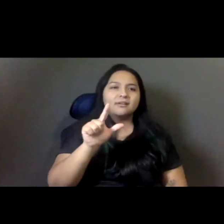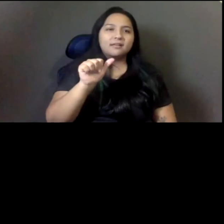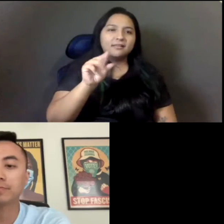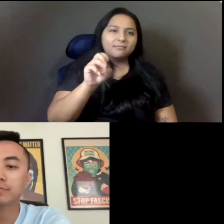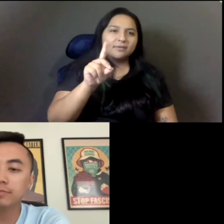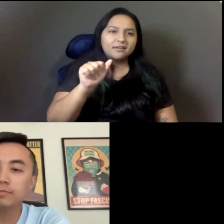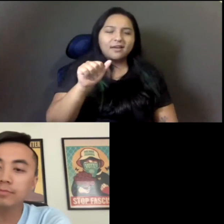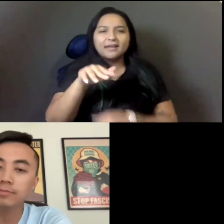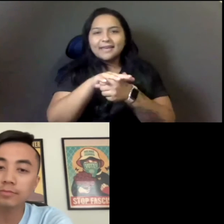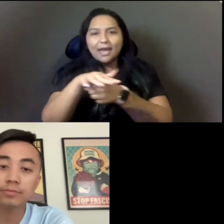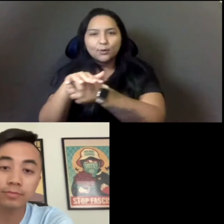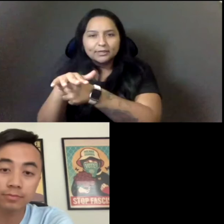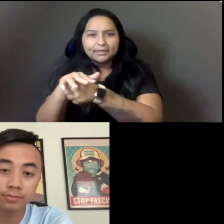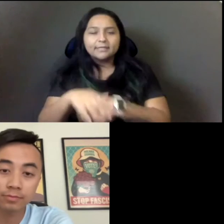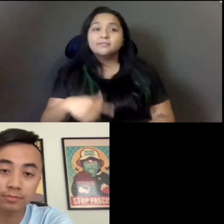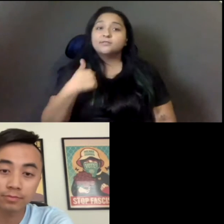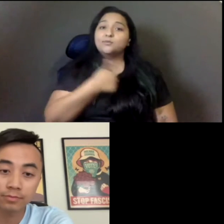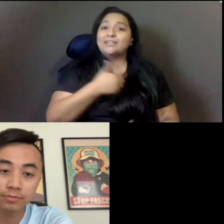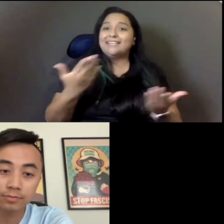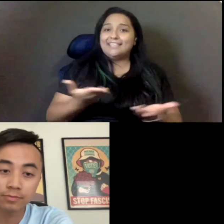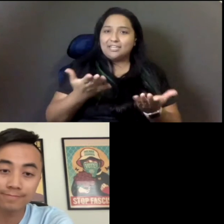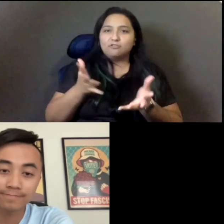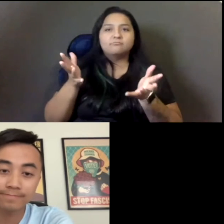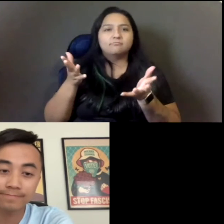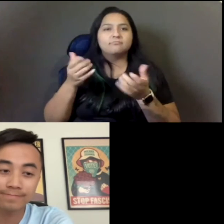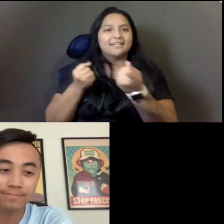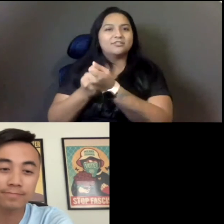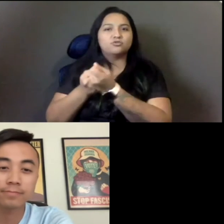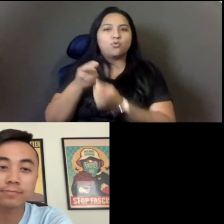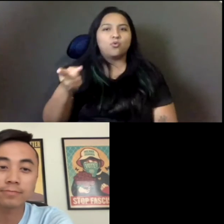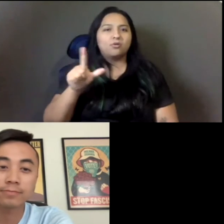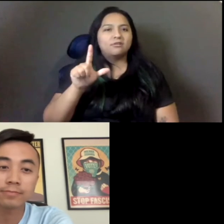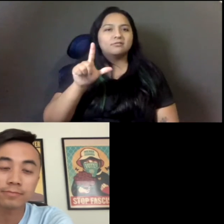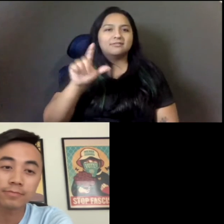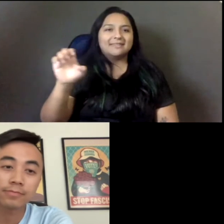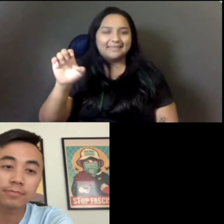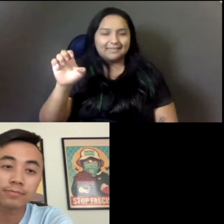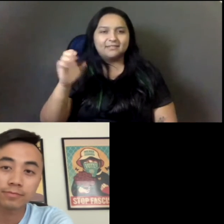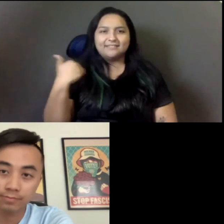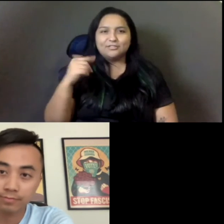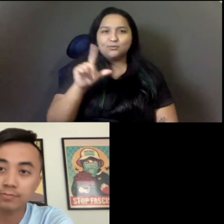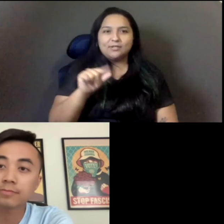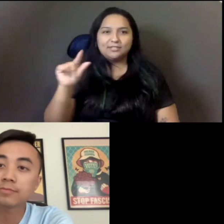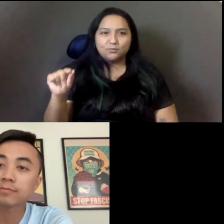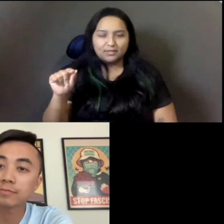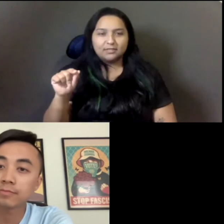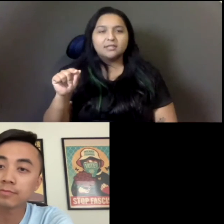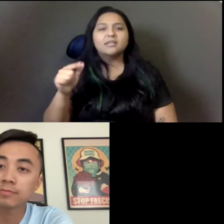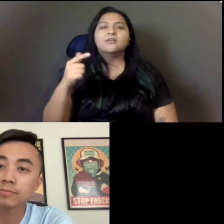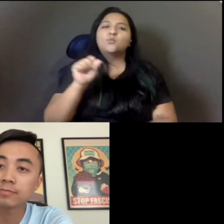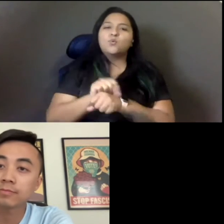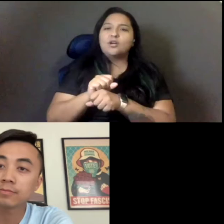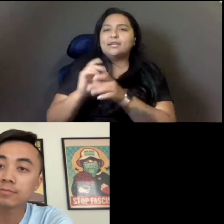California. We actually endorsed assembly member Lee in 2020, and we're working with him on some important progressive legislation, like getting, um,